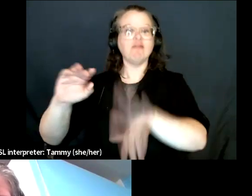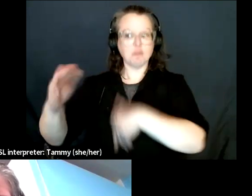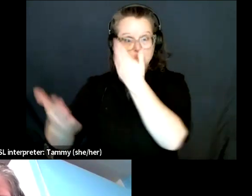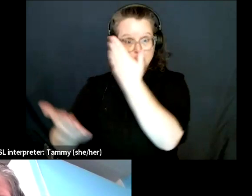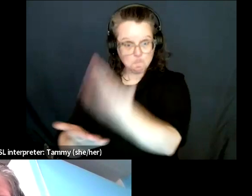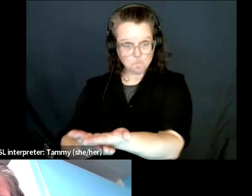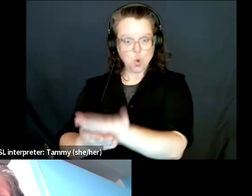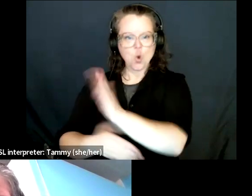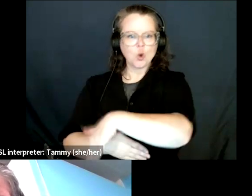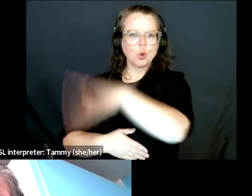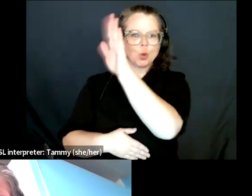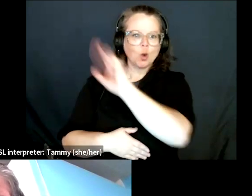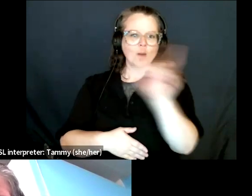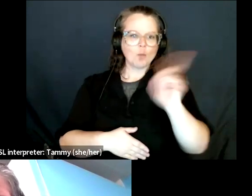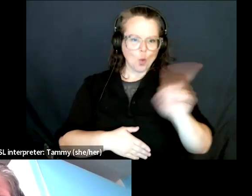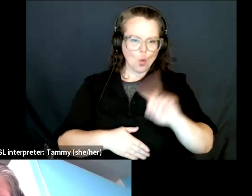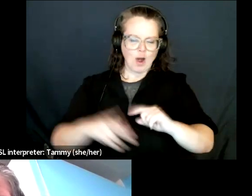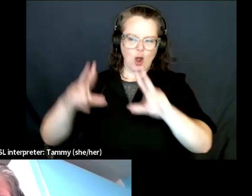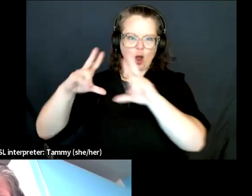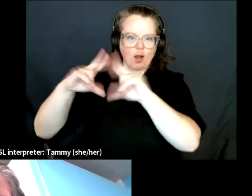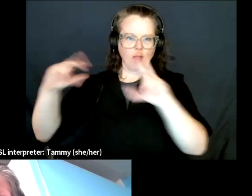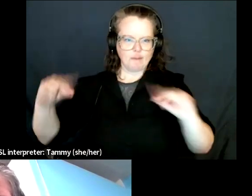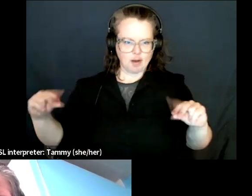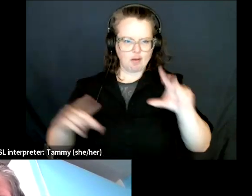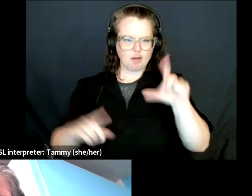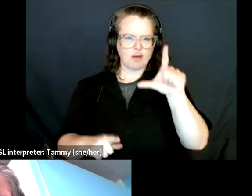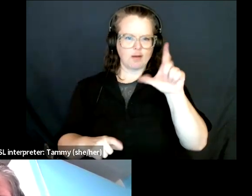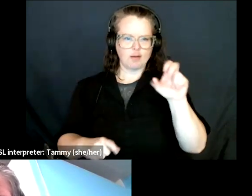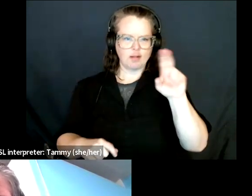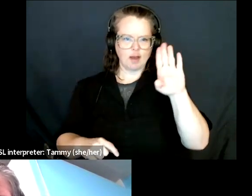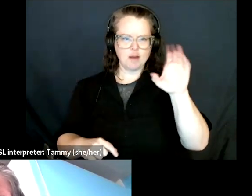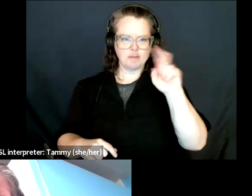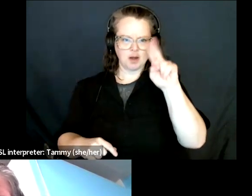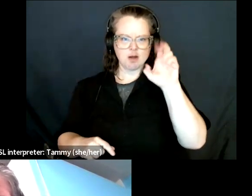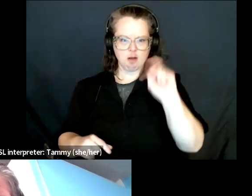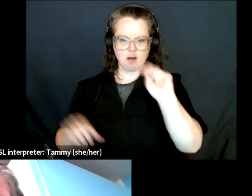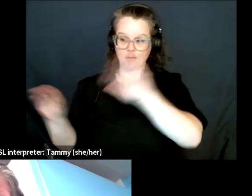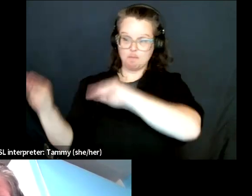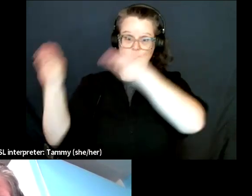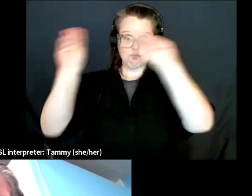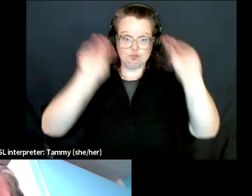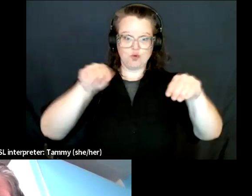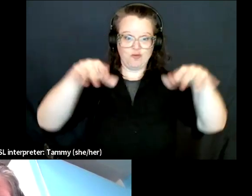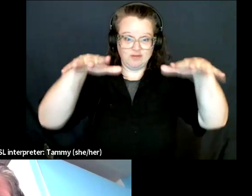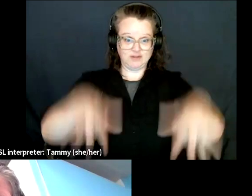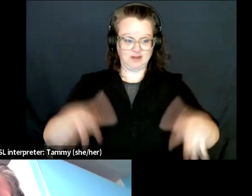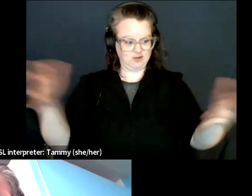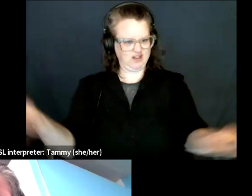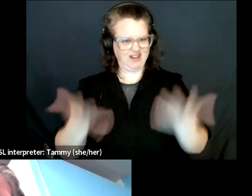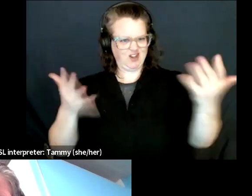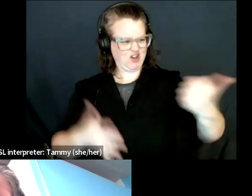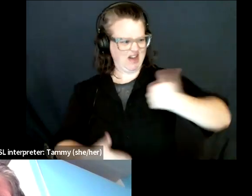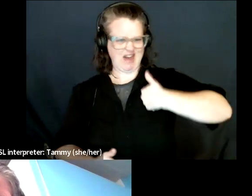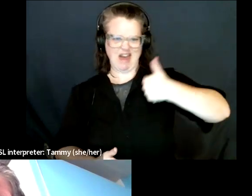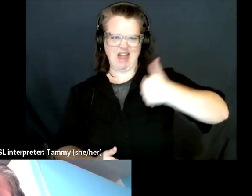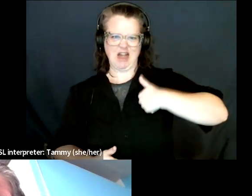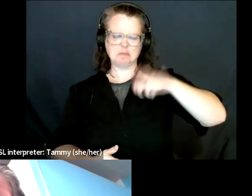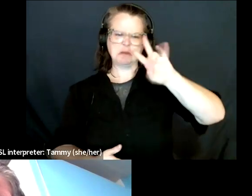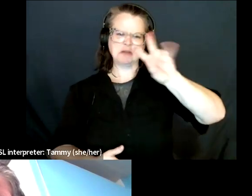seven years, Nina is a veteran of both new and used bookselling with 29 years in the business.